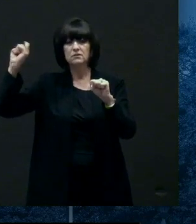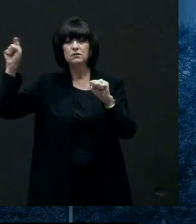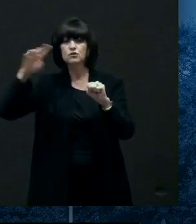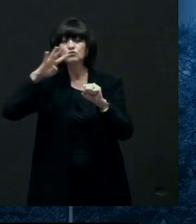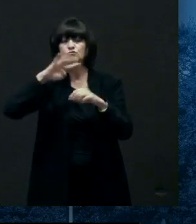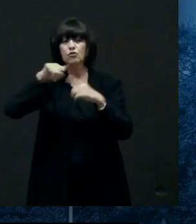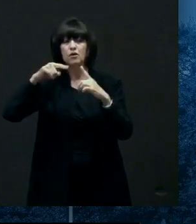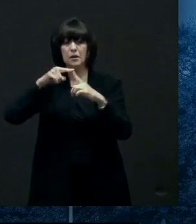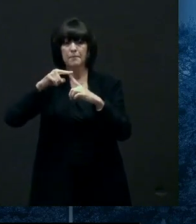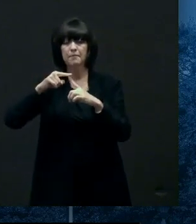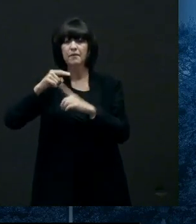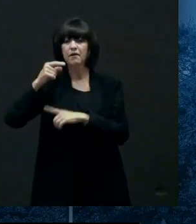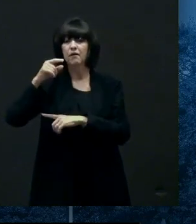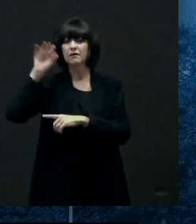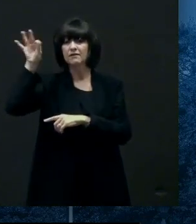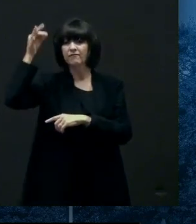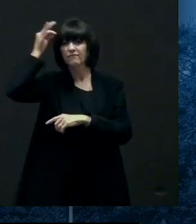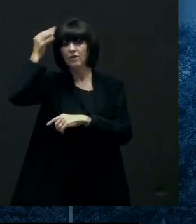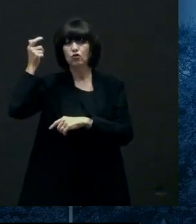percent of federal unemployment